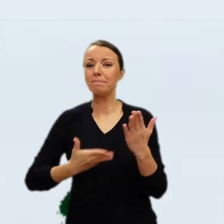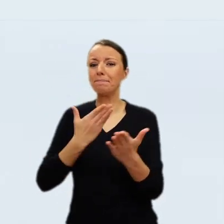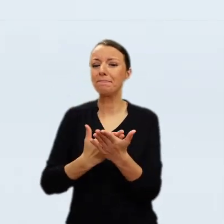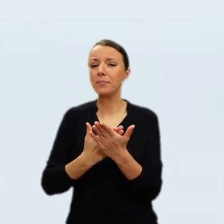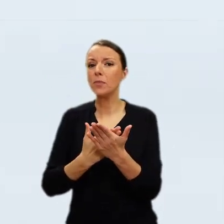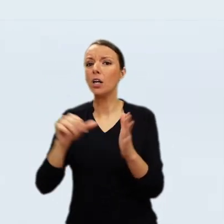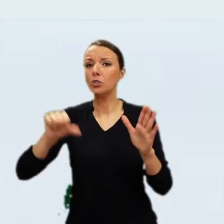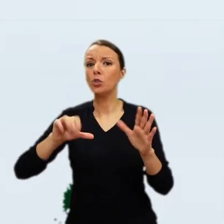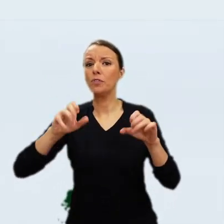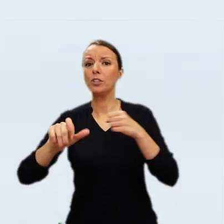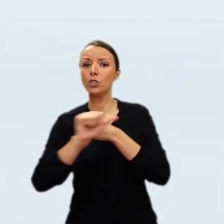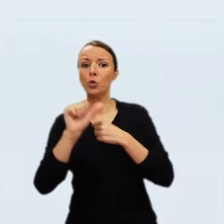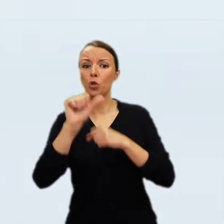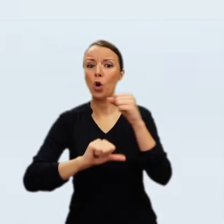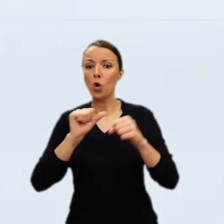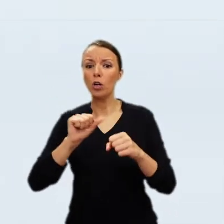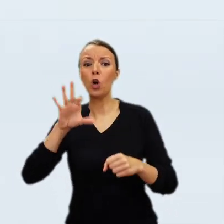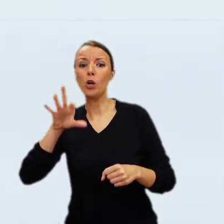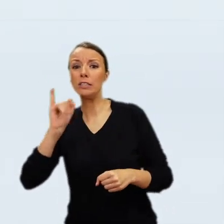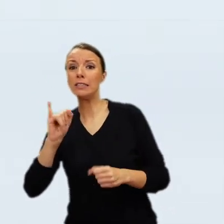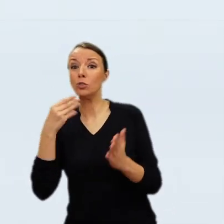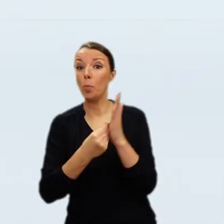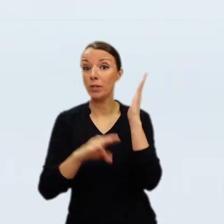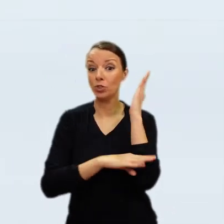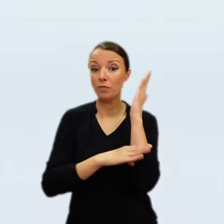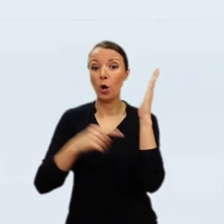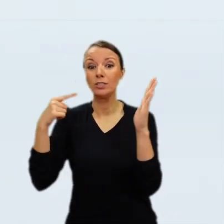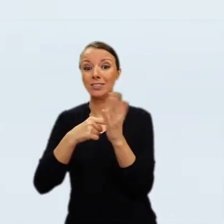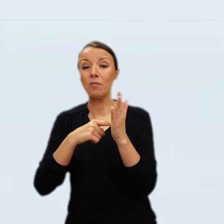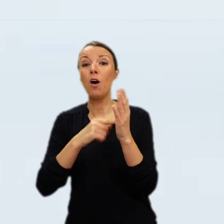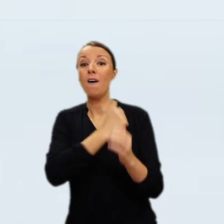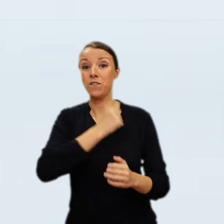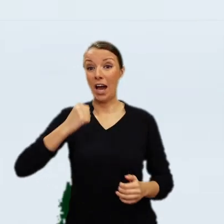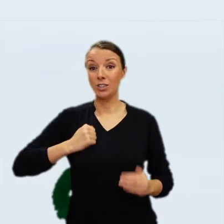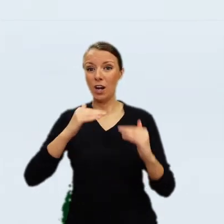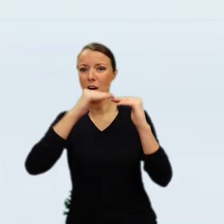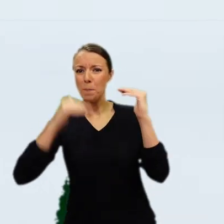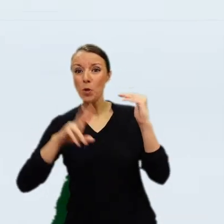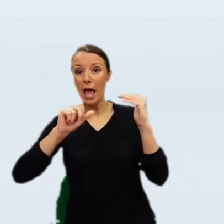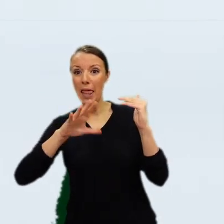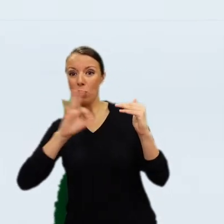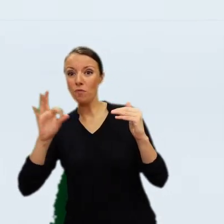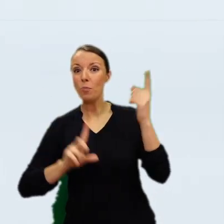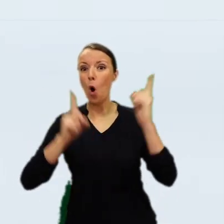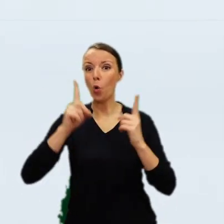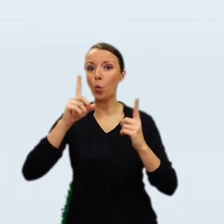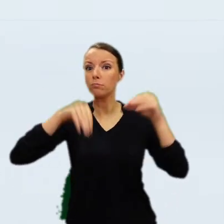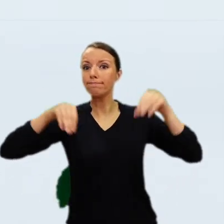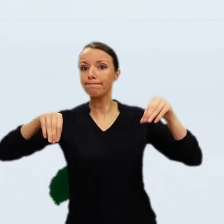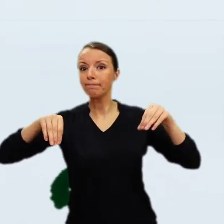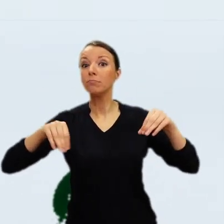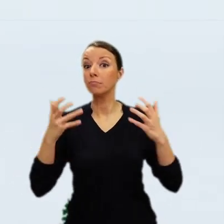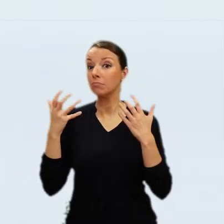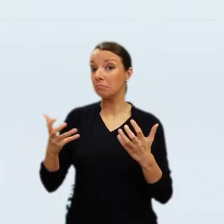catalog of Stanisław August's paintings, compiled between 1784 and 1792, the painting appears as Rembrandt,